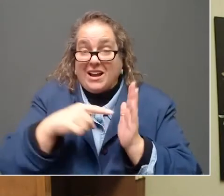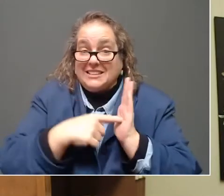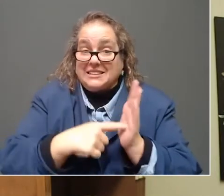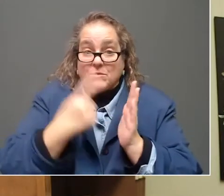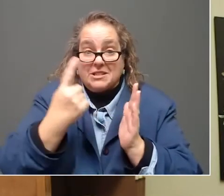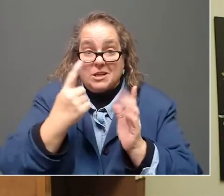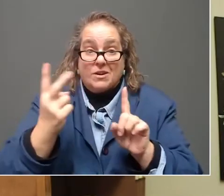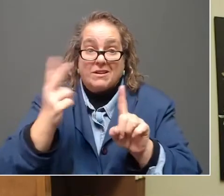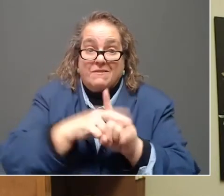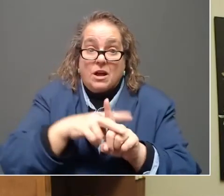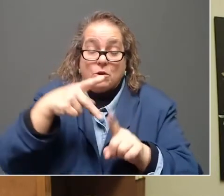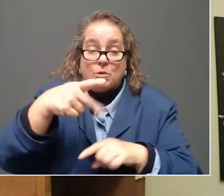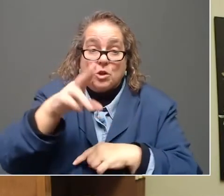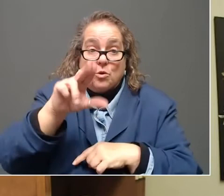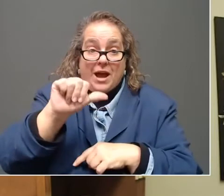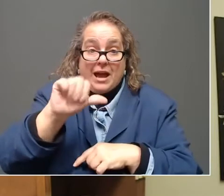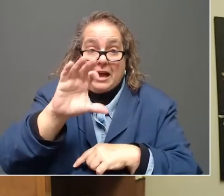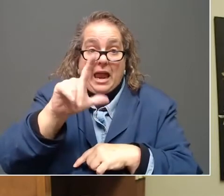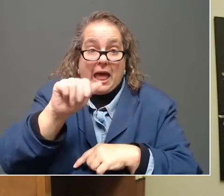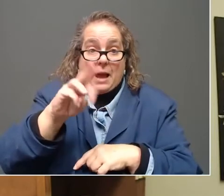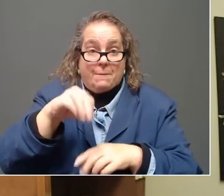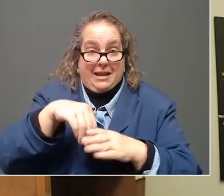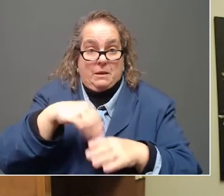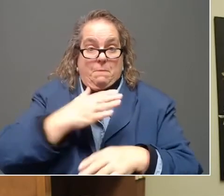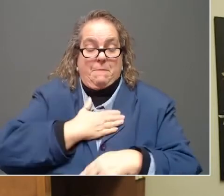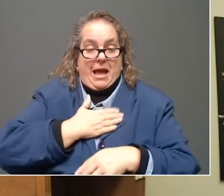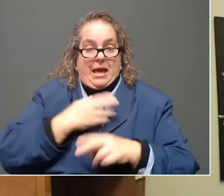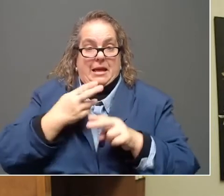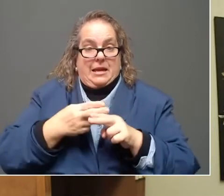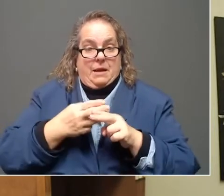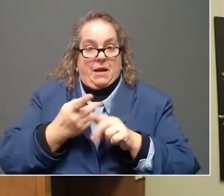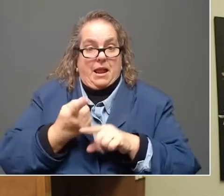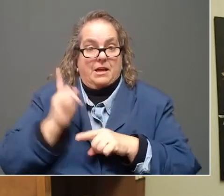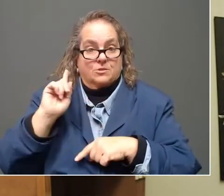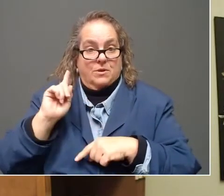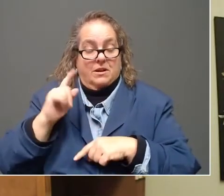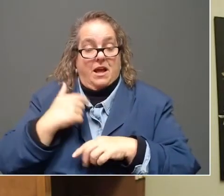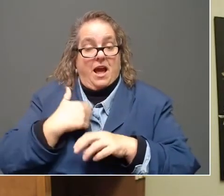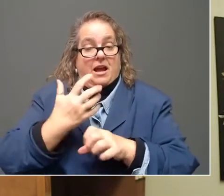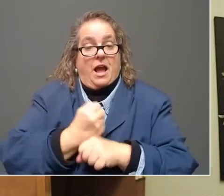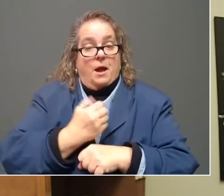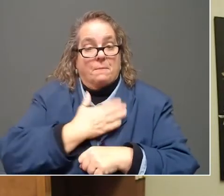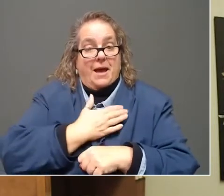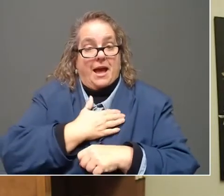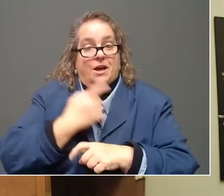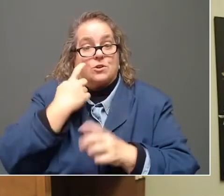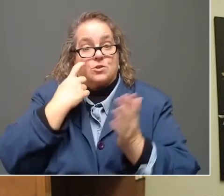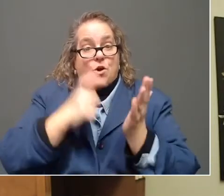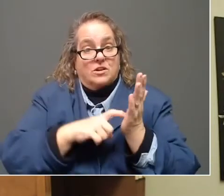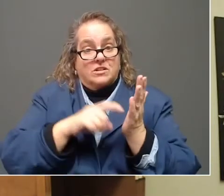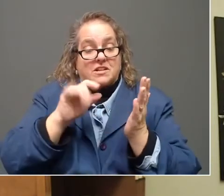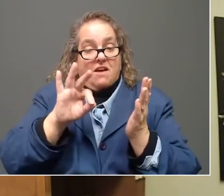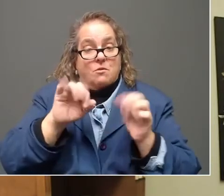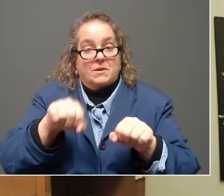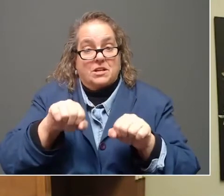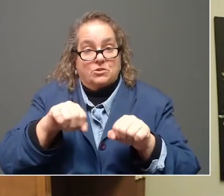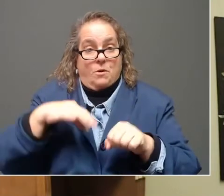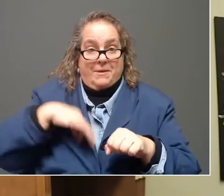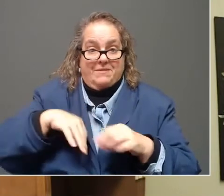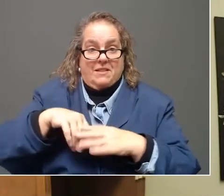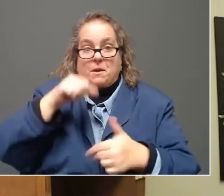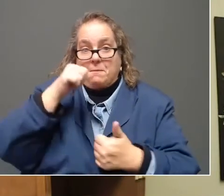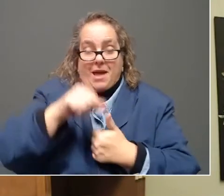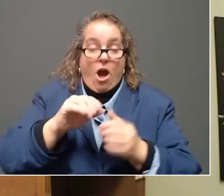a PUA claim in my name last week, and I got my notice of potential benefits in the mail. It was obviously fraudulent, but our ID